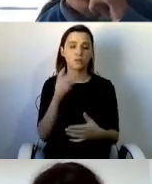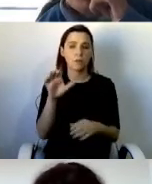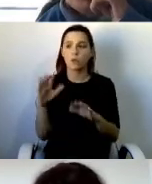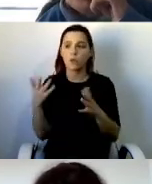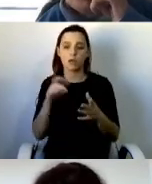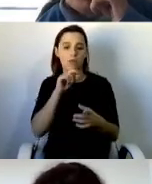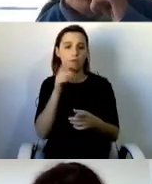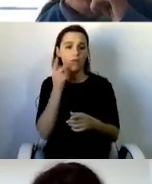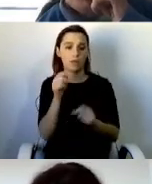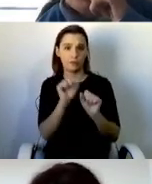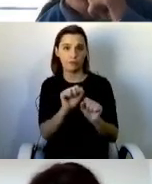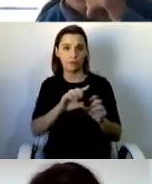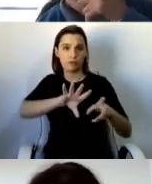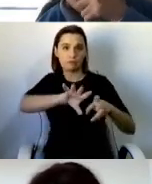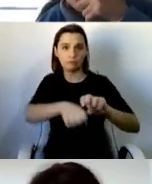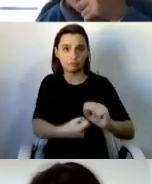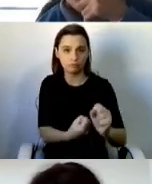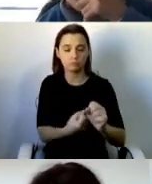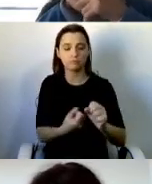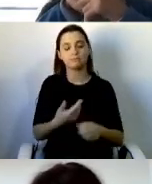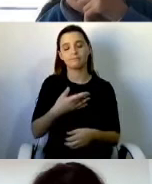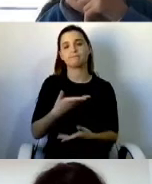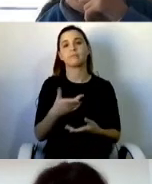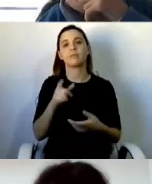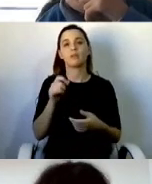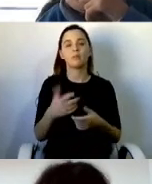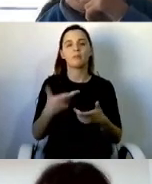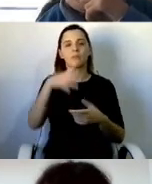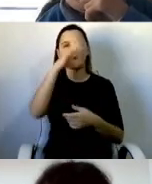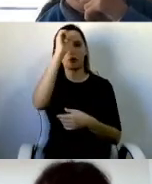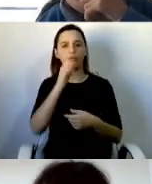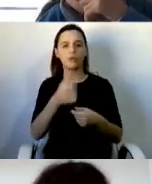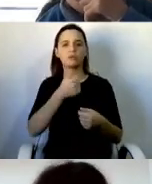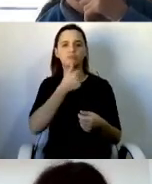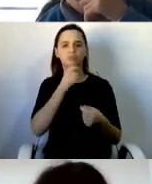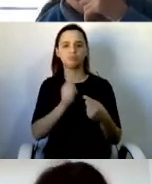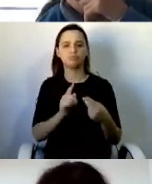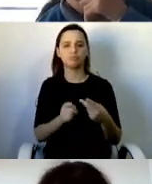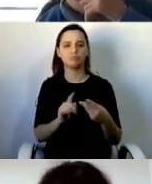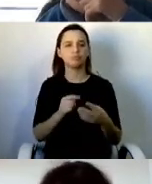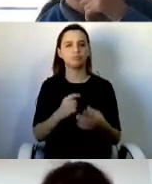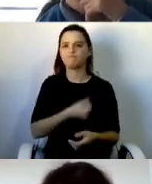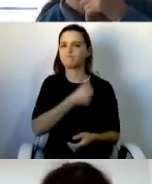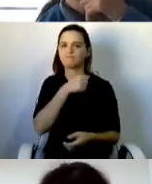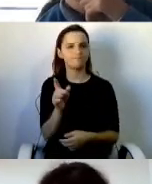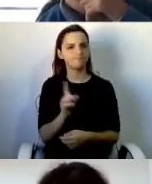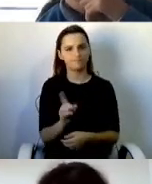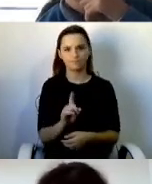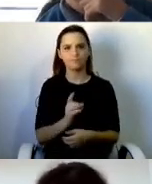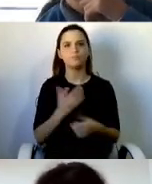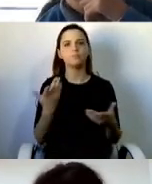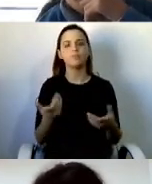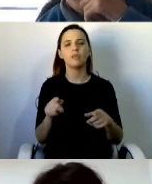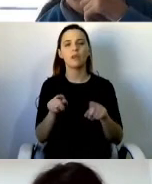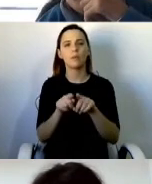is against government austerity measures that penalize the poor whilst leaving the wealthy alone. And it